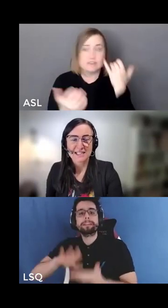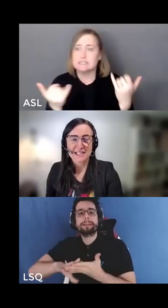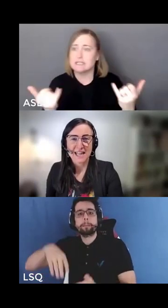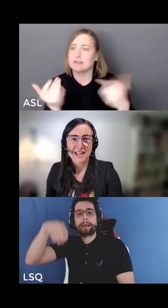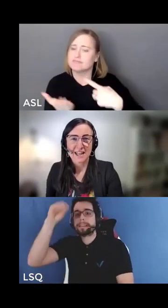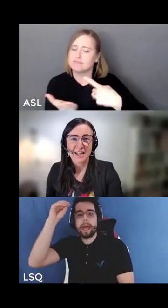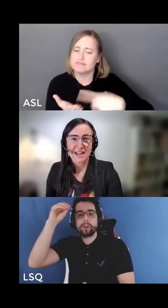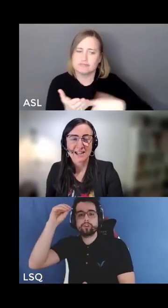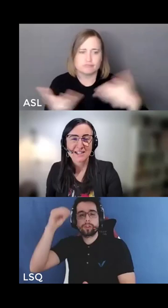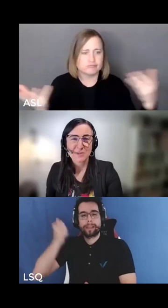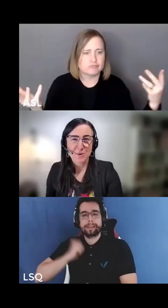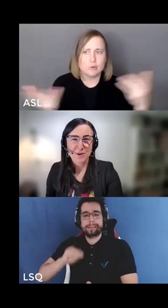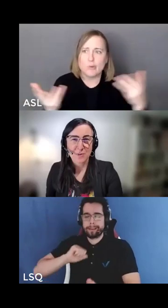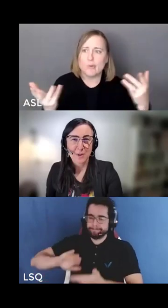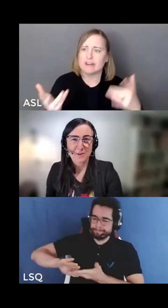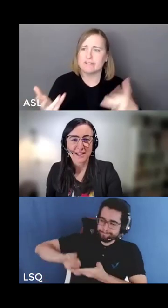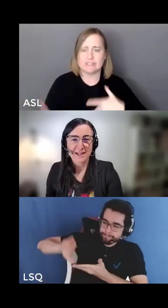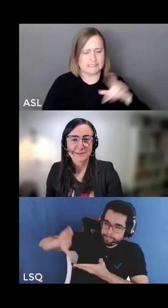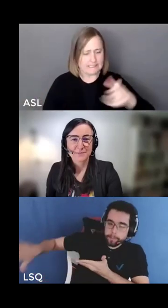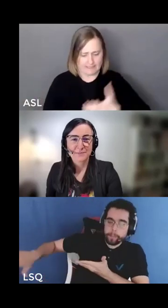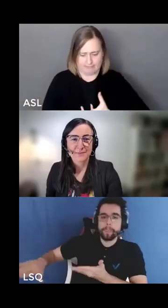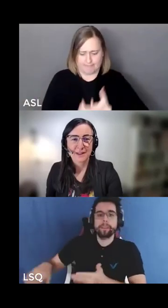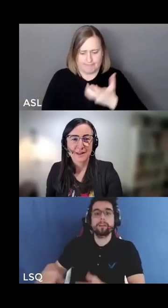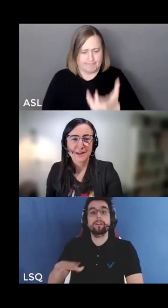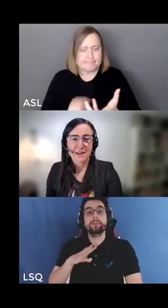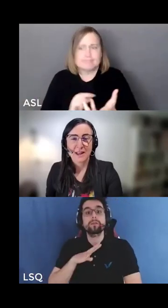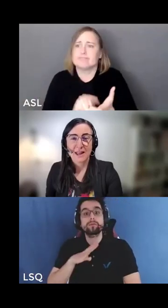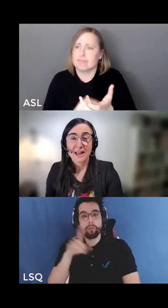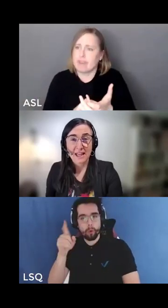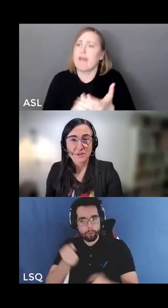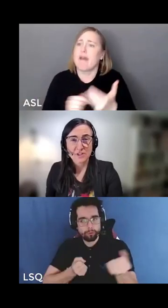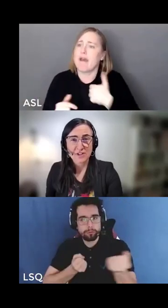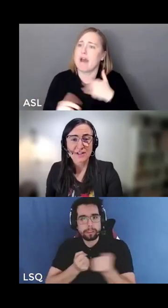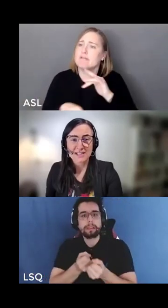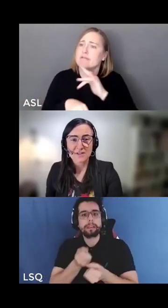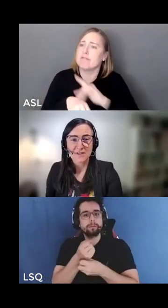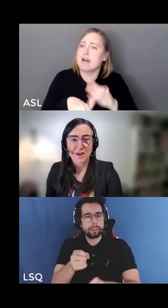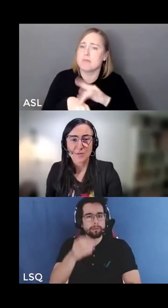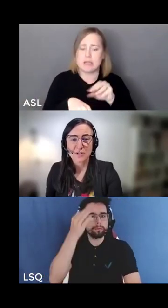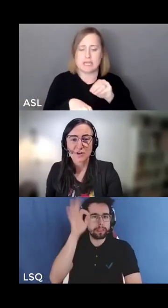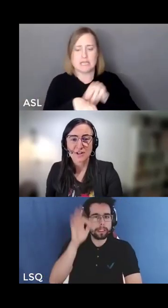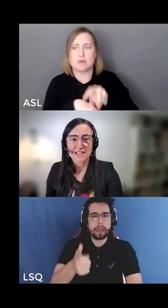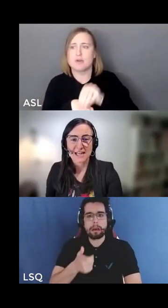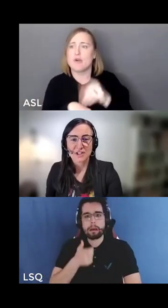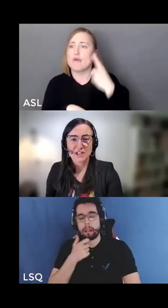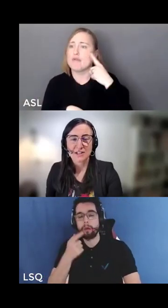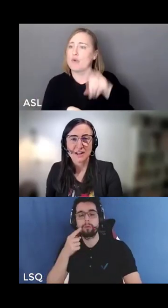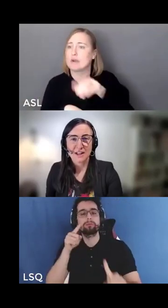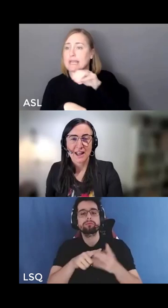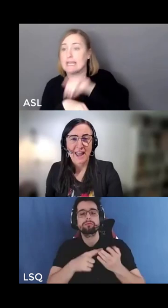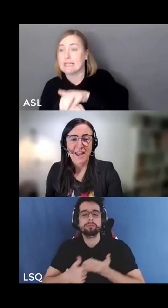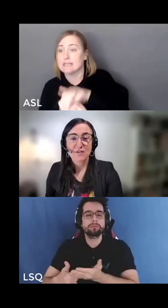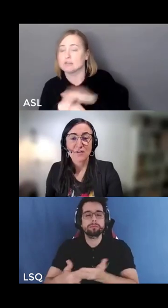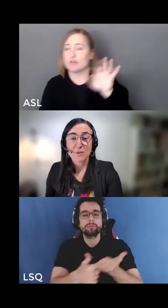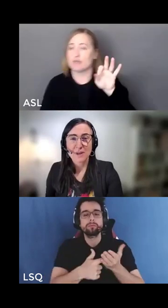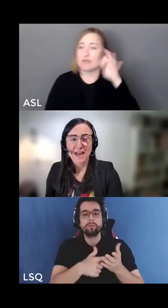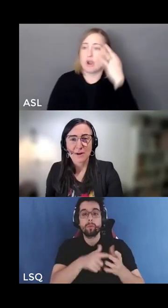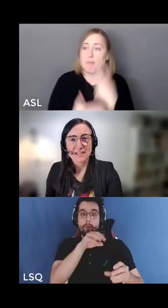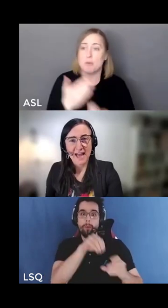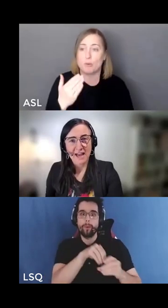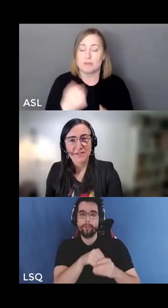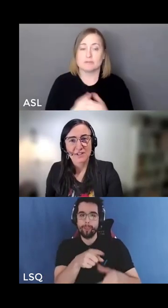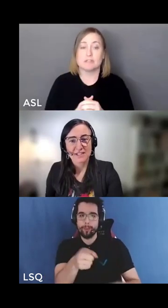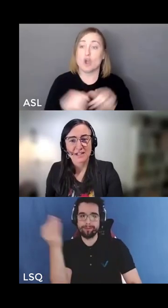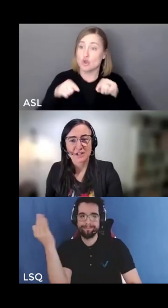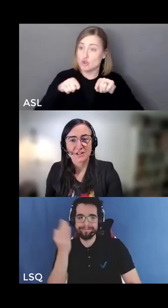to discuss today and to support our well-being. A counsellor is available during the session and for three